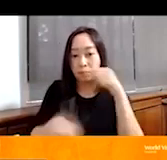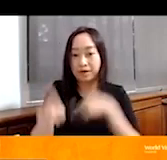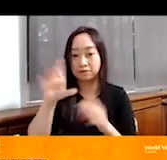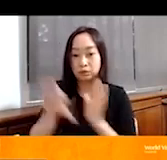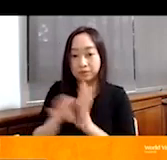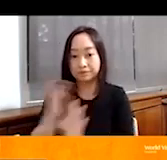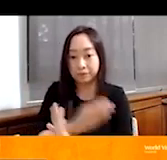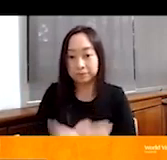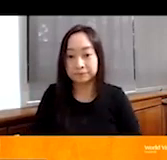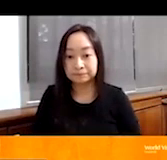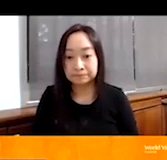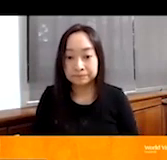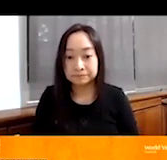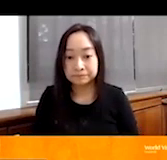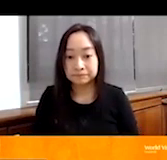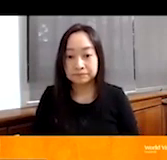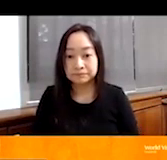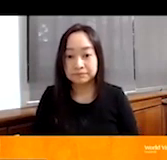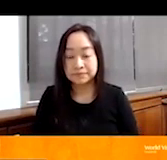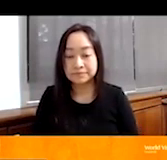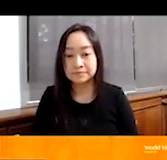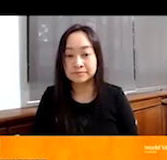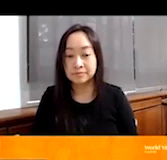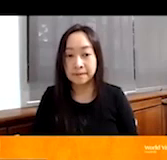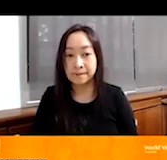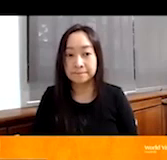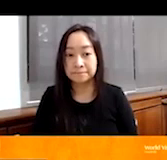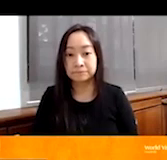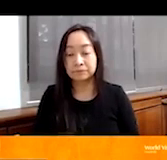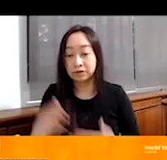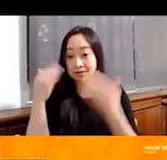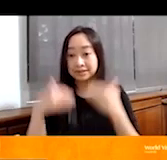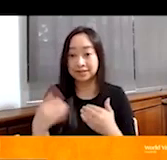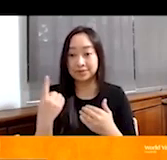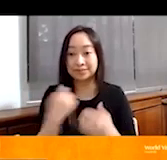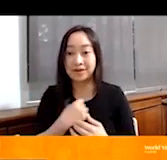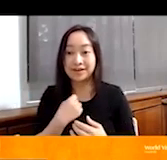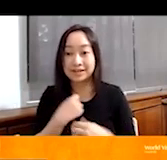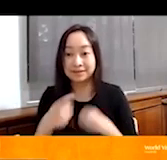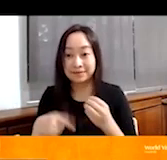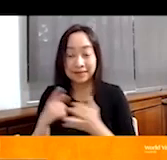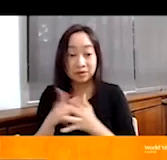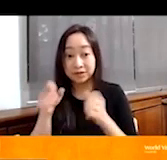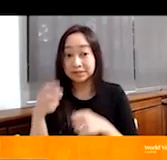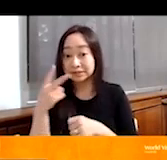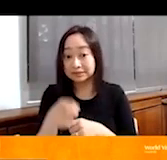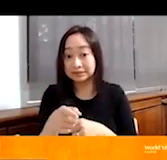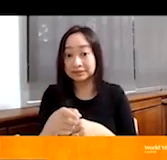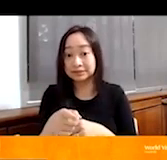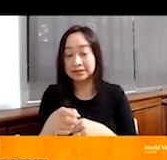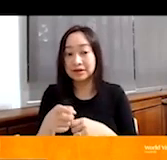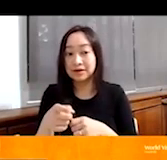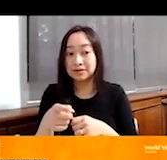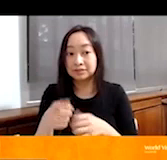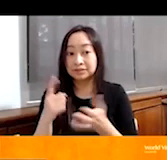Faith, you can see that there's, oh, sorry, it is the next one. Sorry about that. You can see that for families,